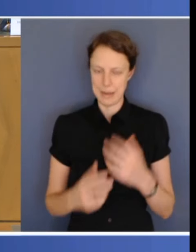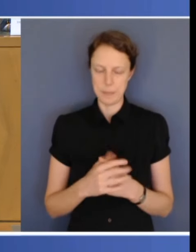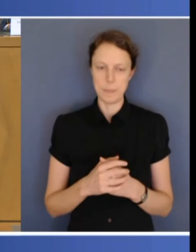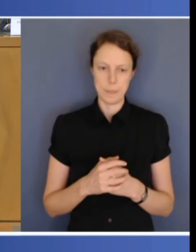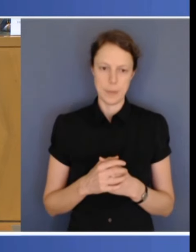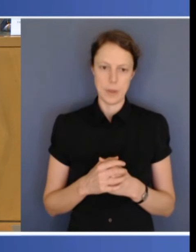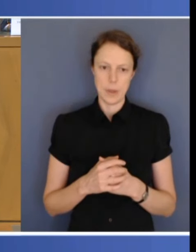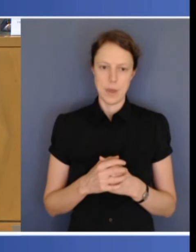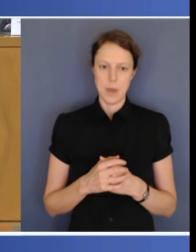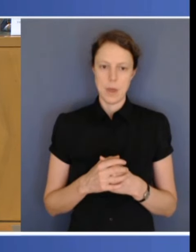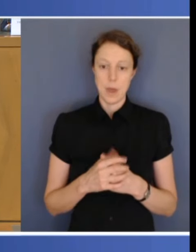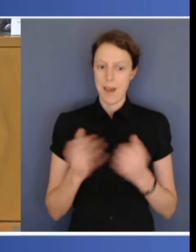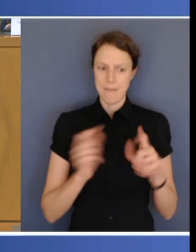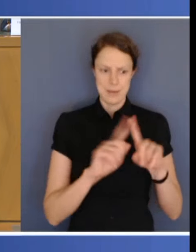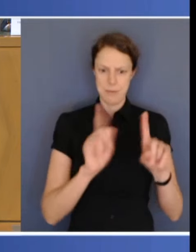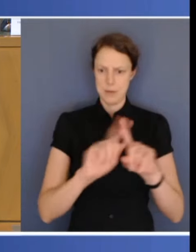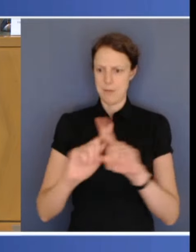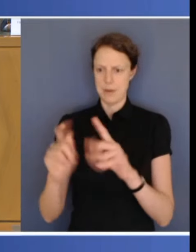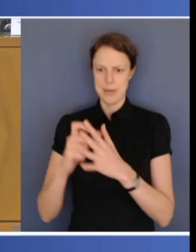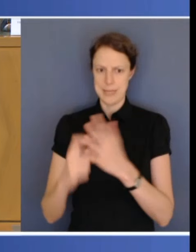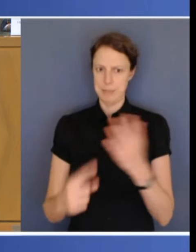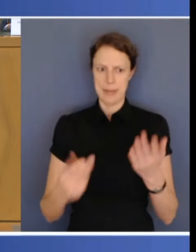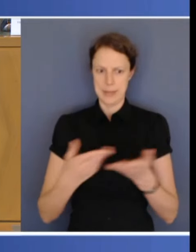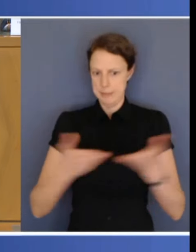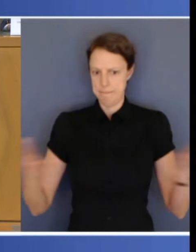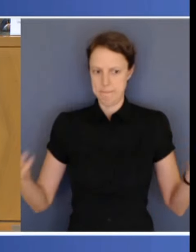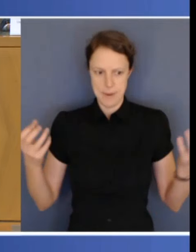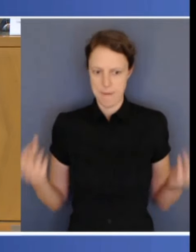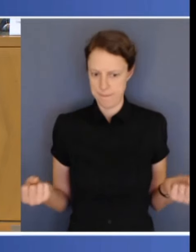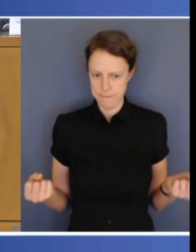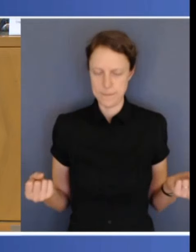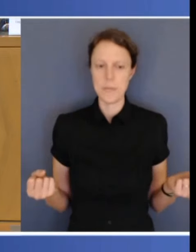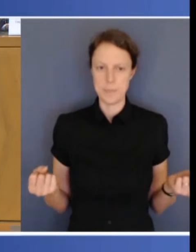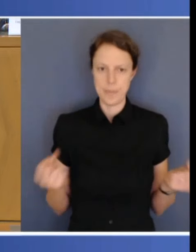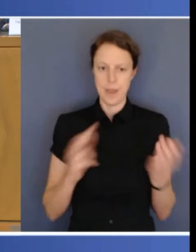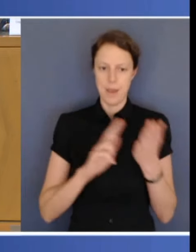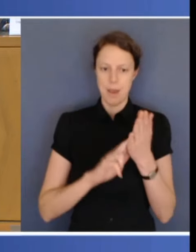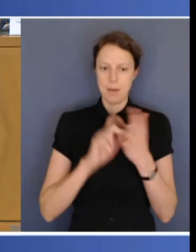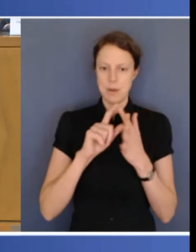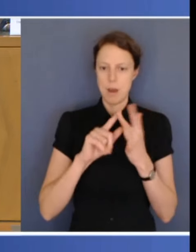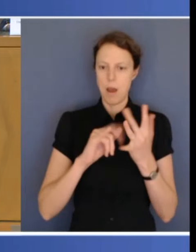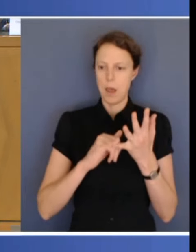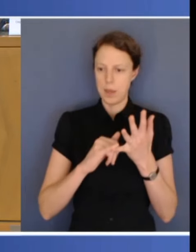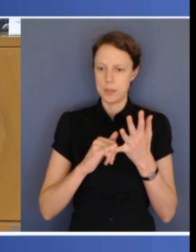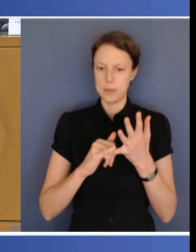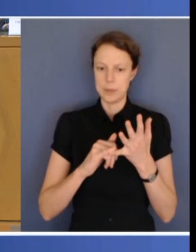designed to support people with permanent and significant disability.